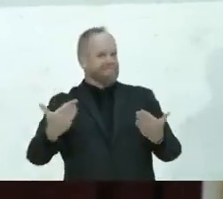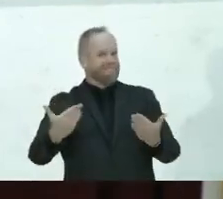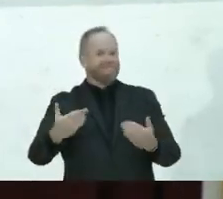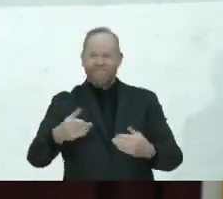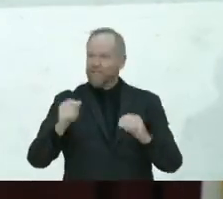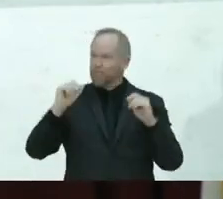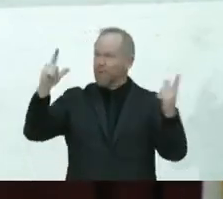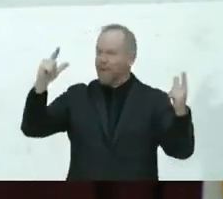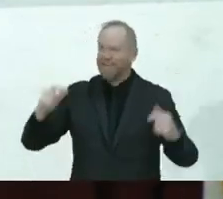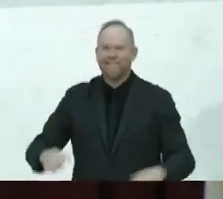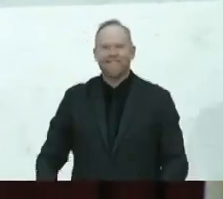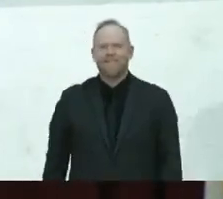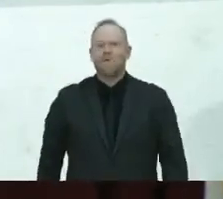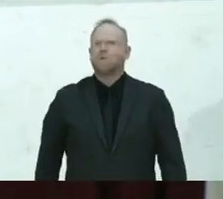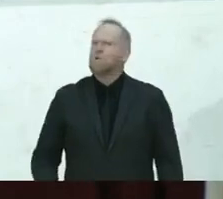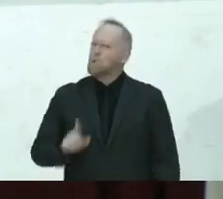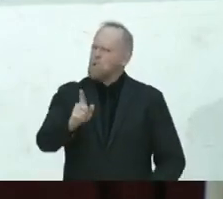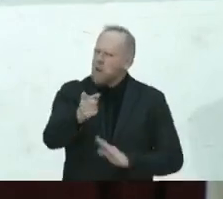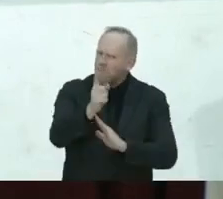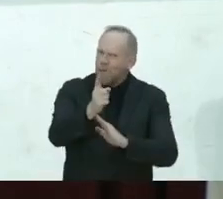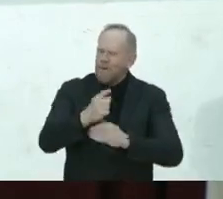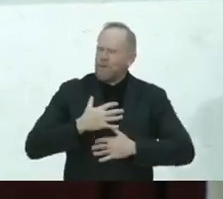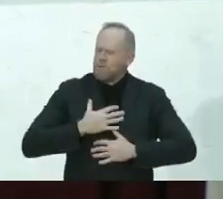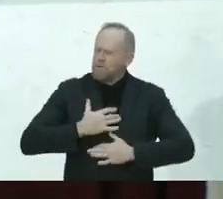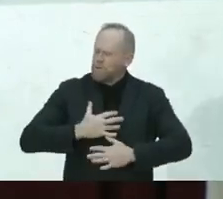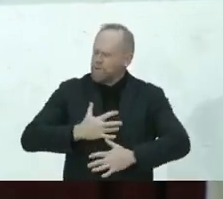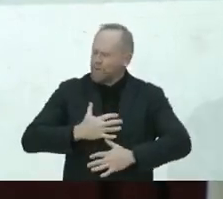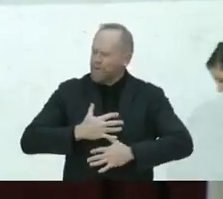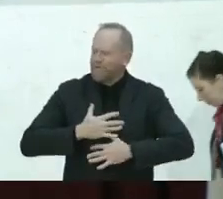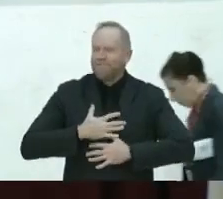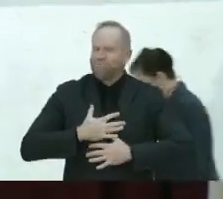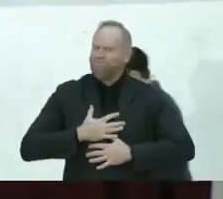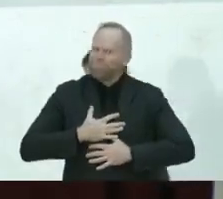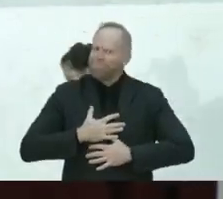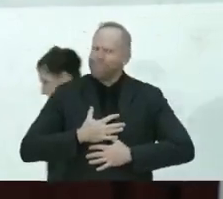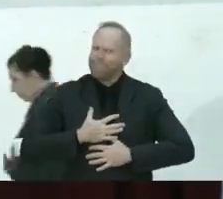okay let's just take a pause and let all that in mmm yeah yeah m Thank you.